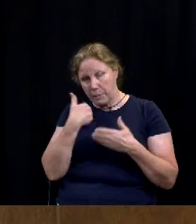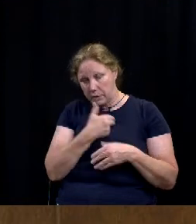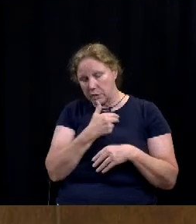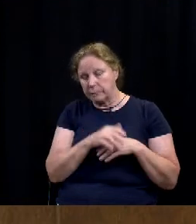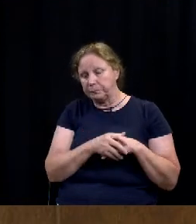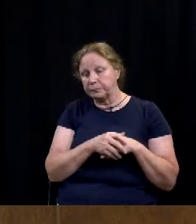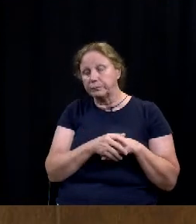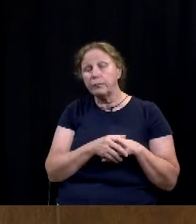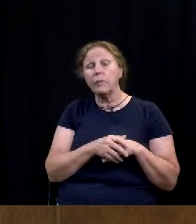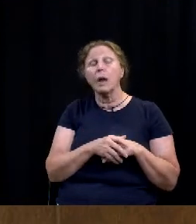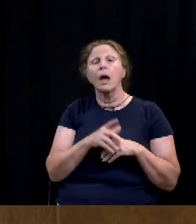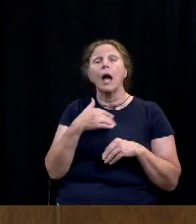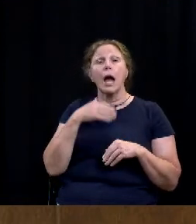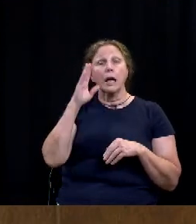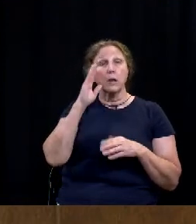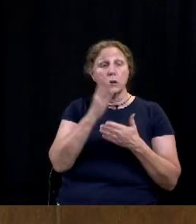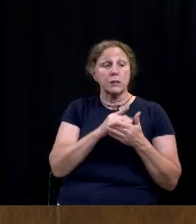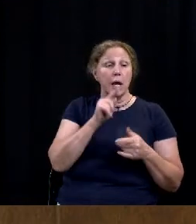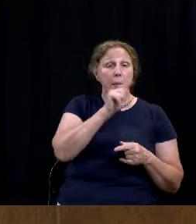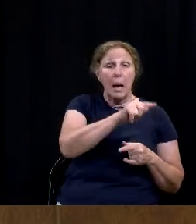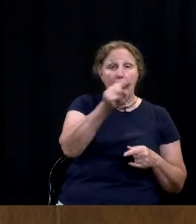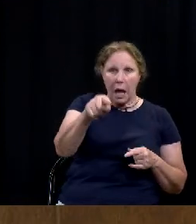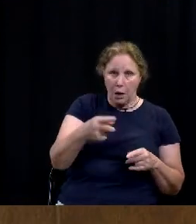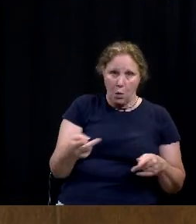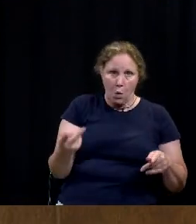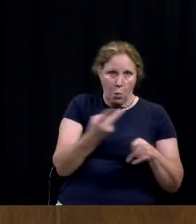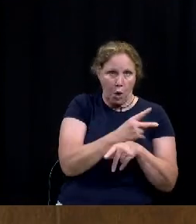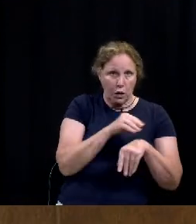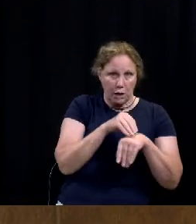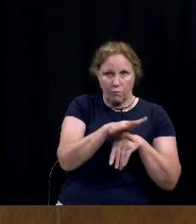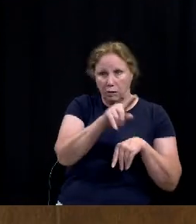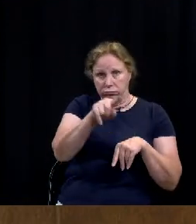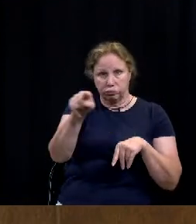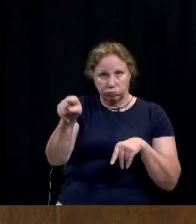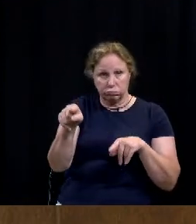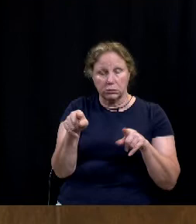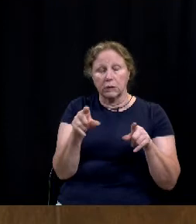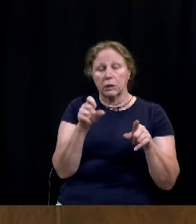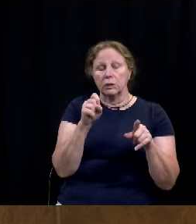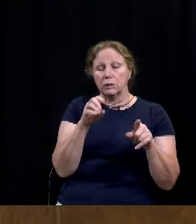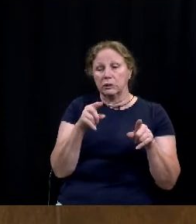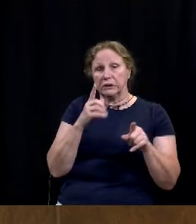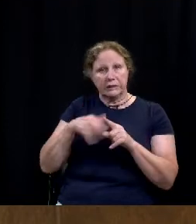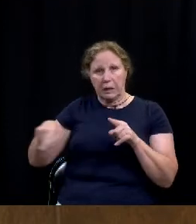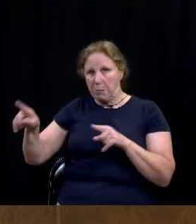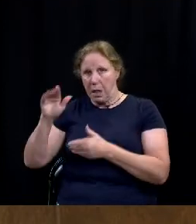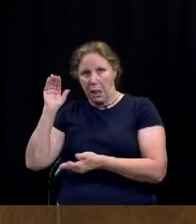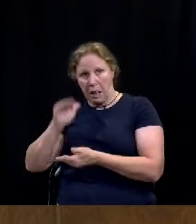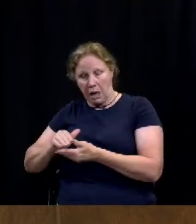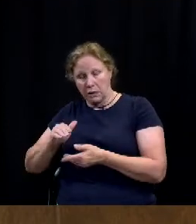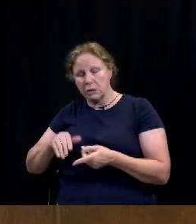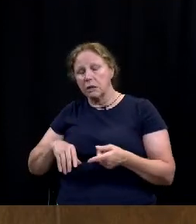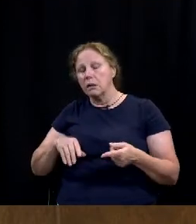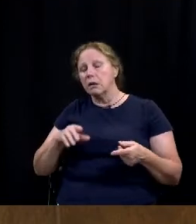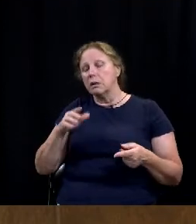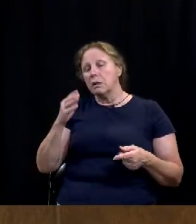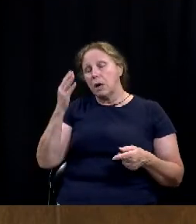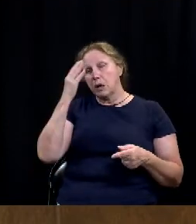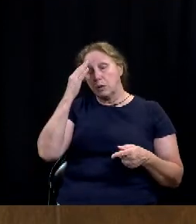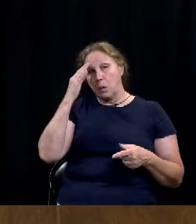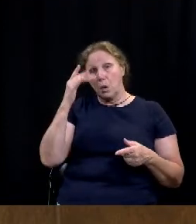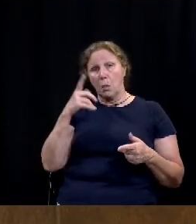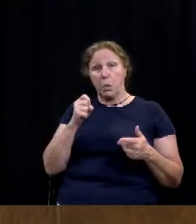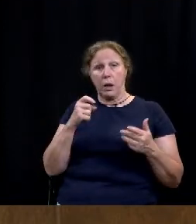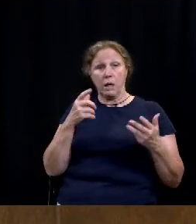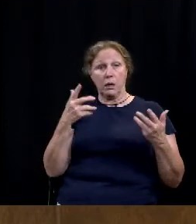is i know that some districts are affected more than others and so you know because at the end of the day you know when we're meeting